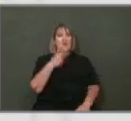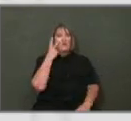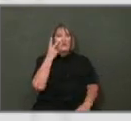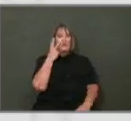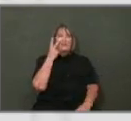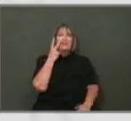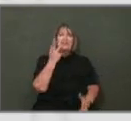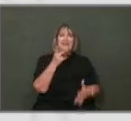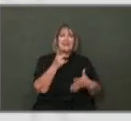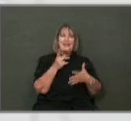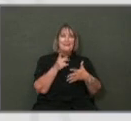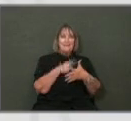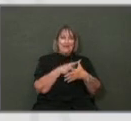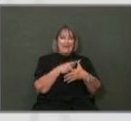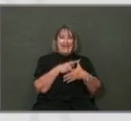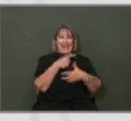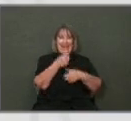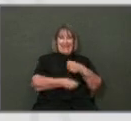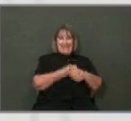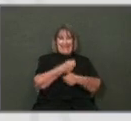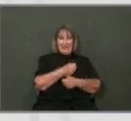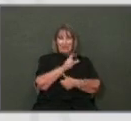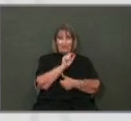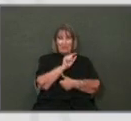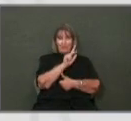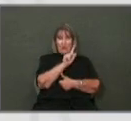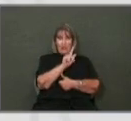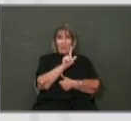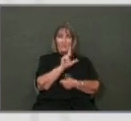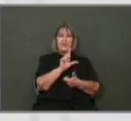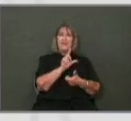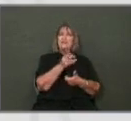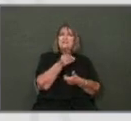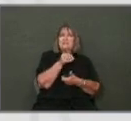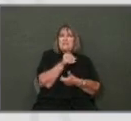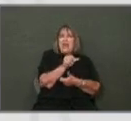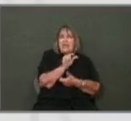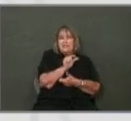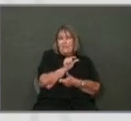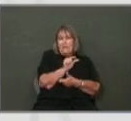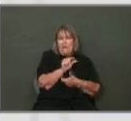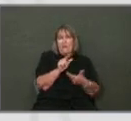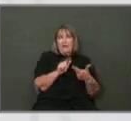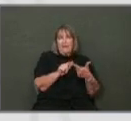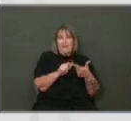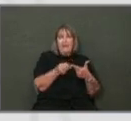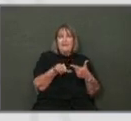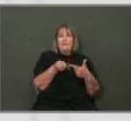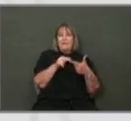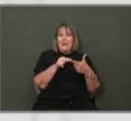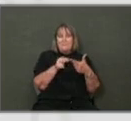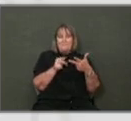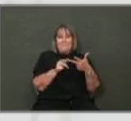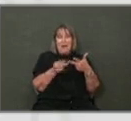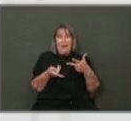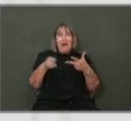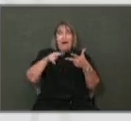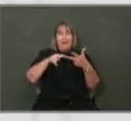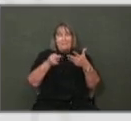lower dollar amounts in 23 and 24 and then escalating in the remaining years.